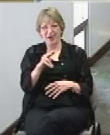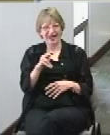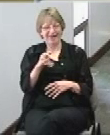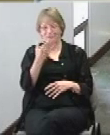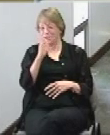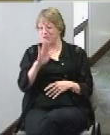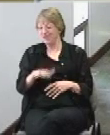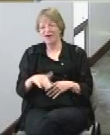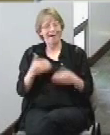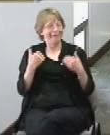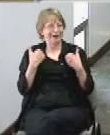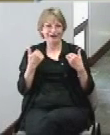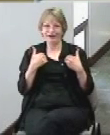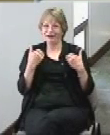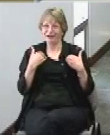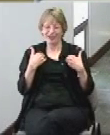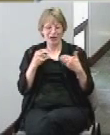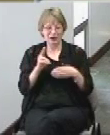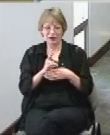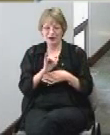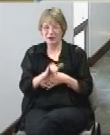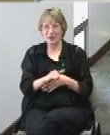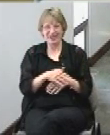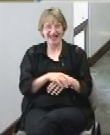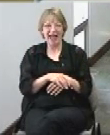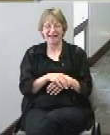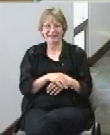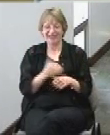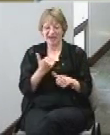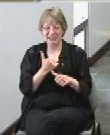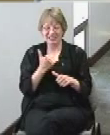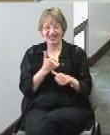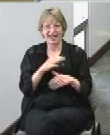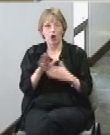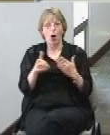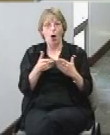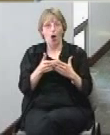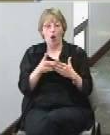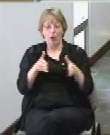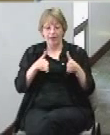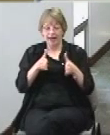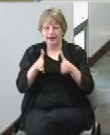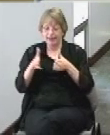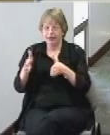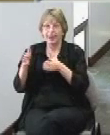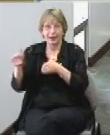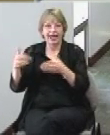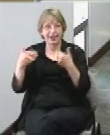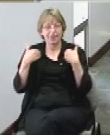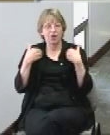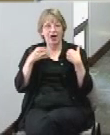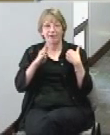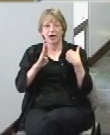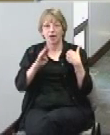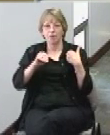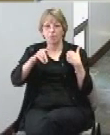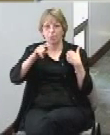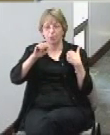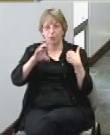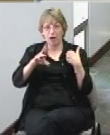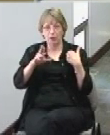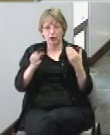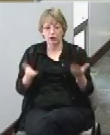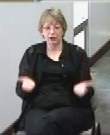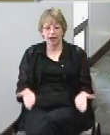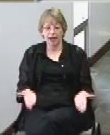as an aid all the lanes will have lane bumpers that can that rise up for younger